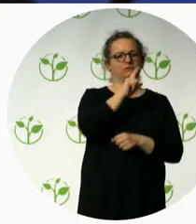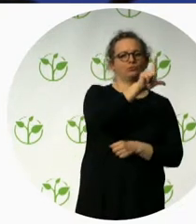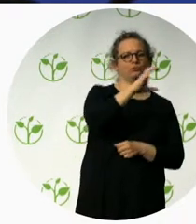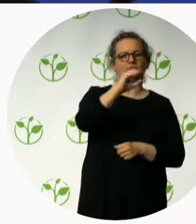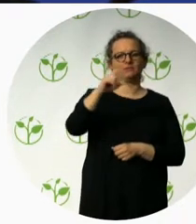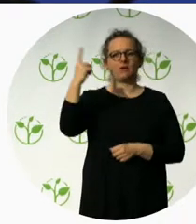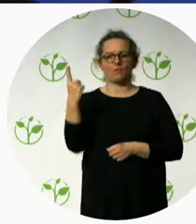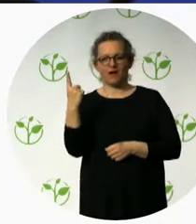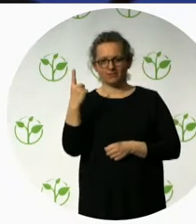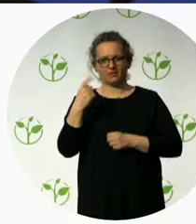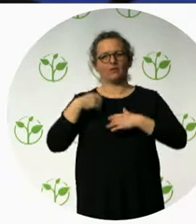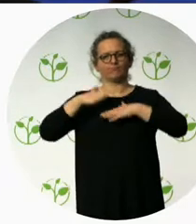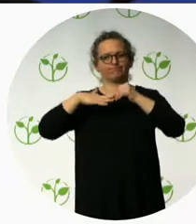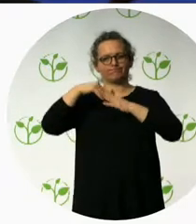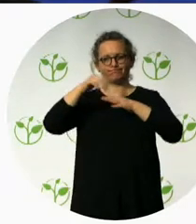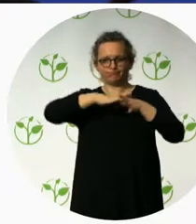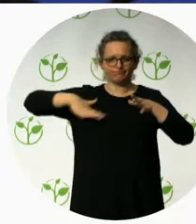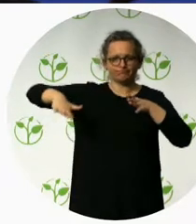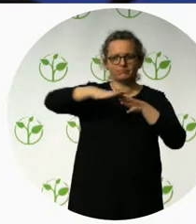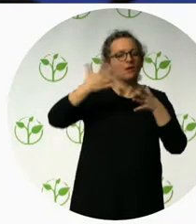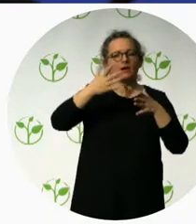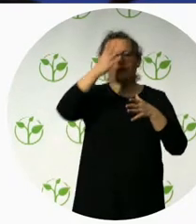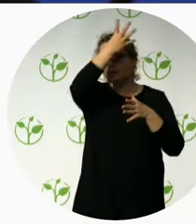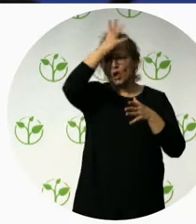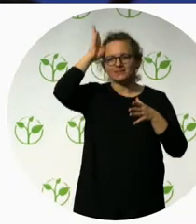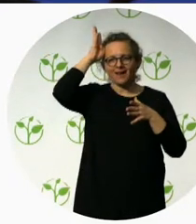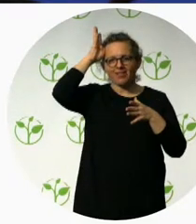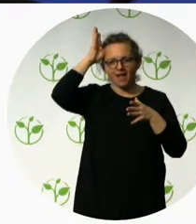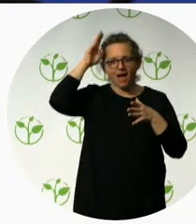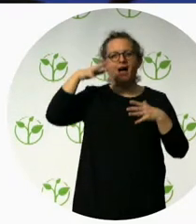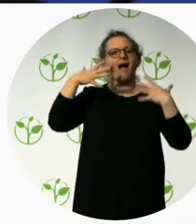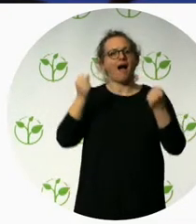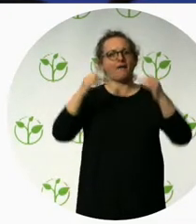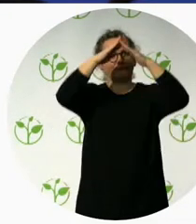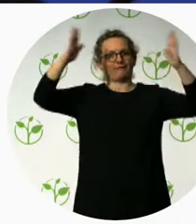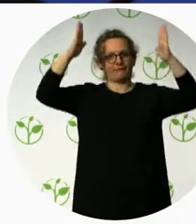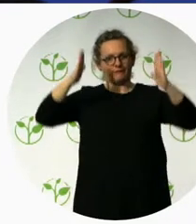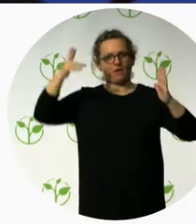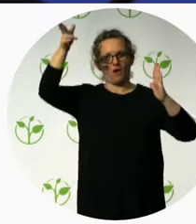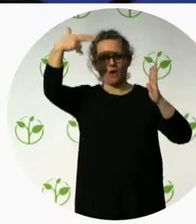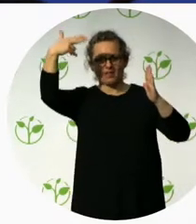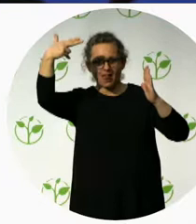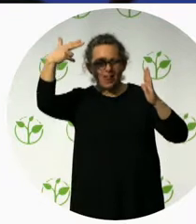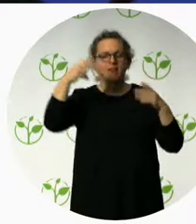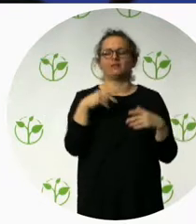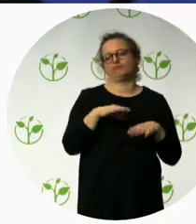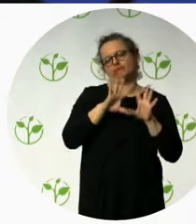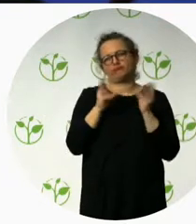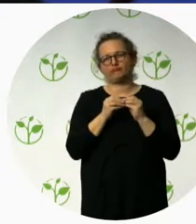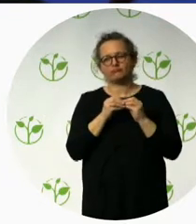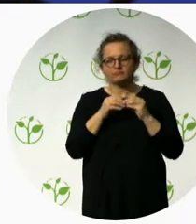rooms, in the Tuscan countryside. In this location, we have two swimming pools, we have a park, we have,